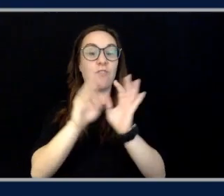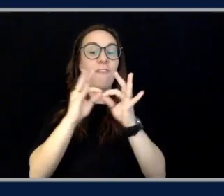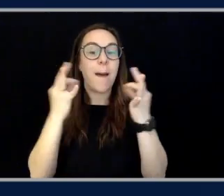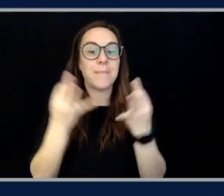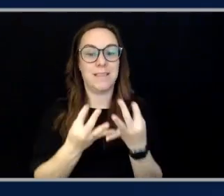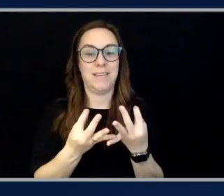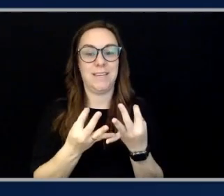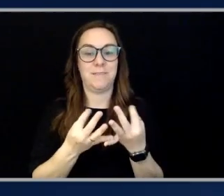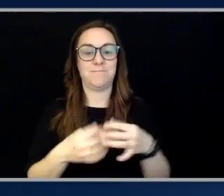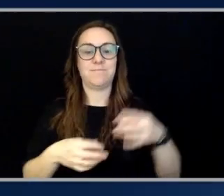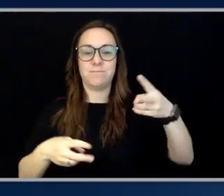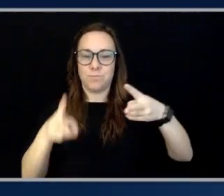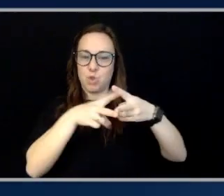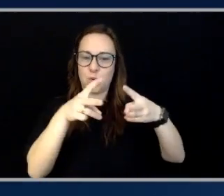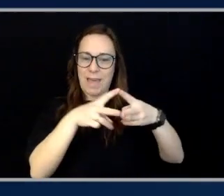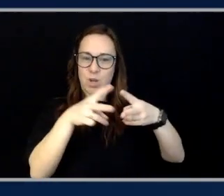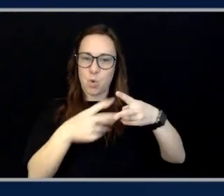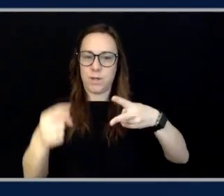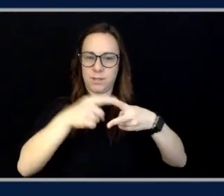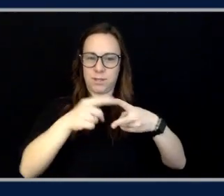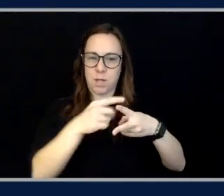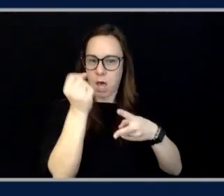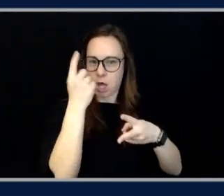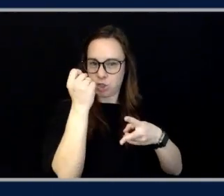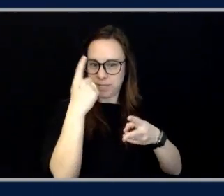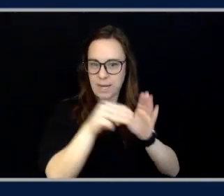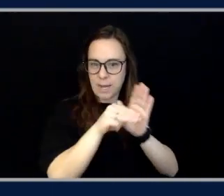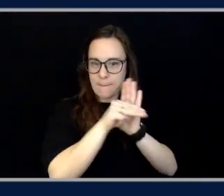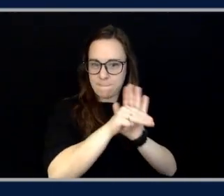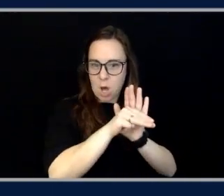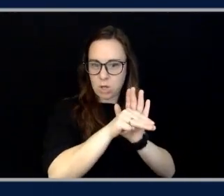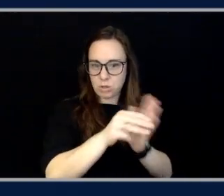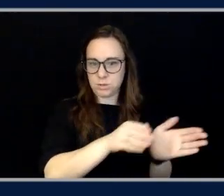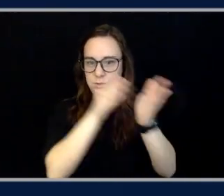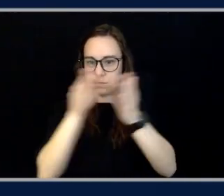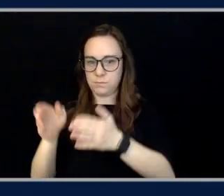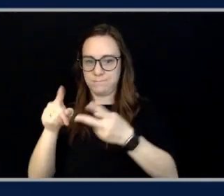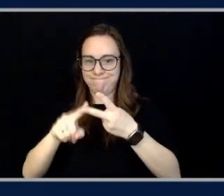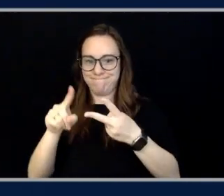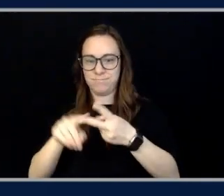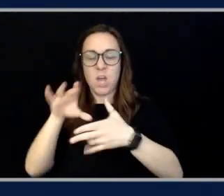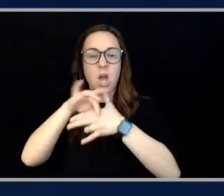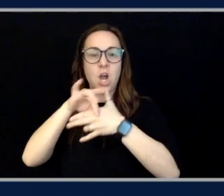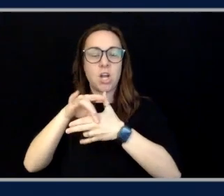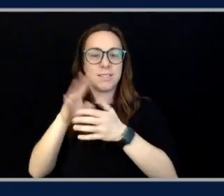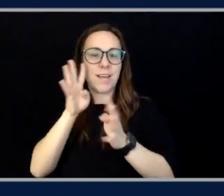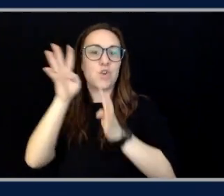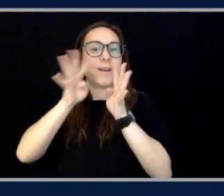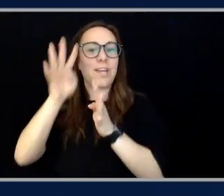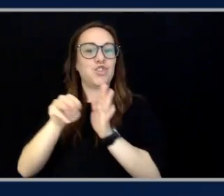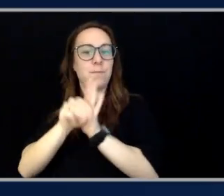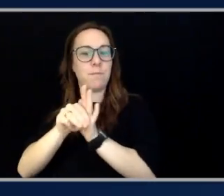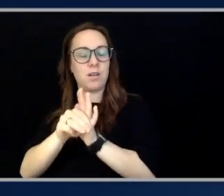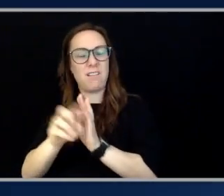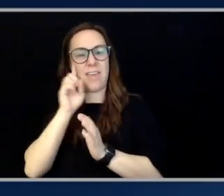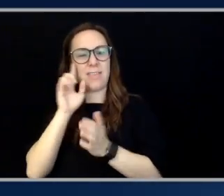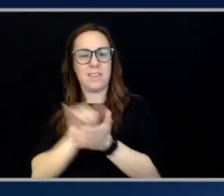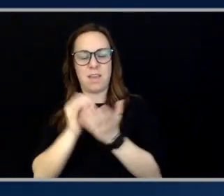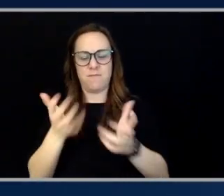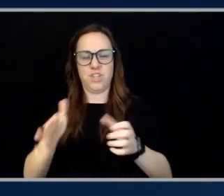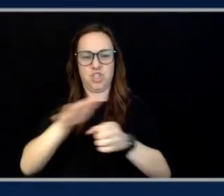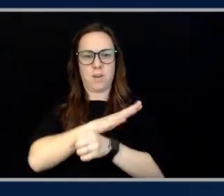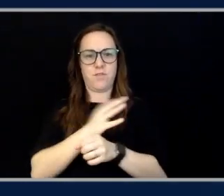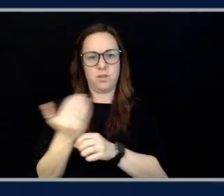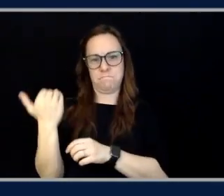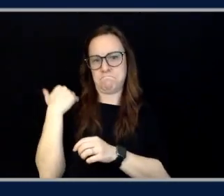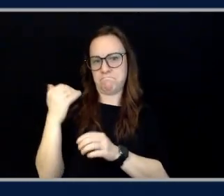refer to as understanding models, which we're going to talk about today. And the other one, which is the content creation models. I think that was covered in an earlier segment where